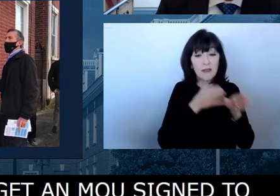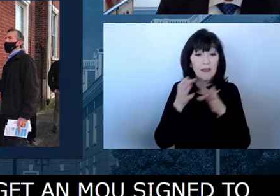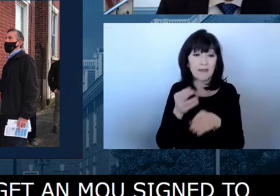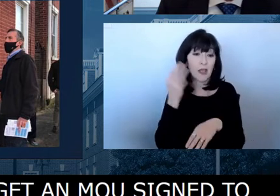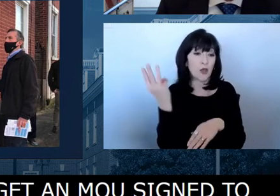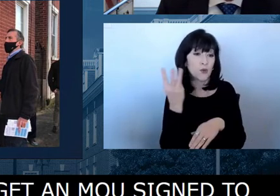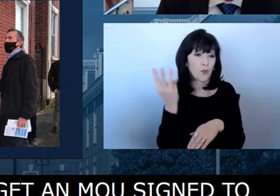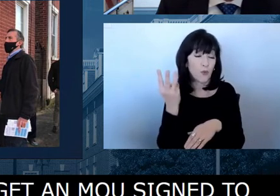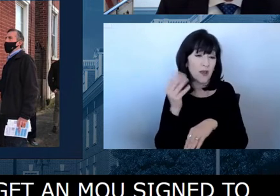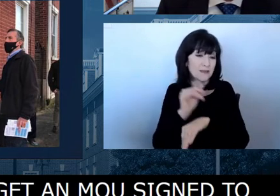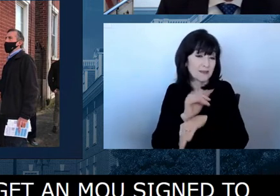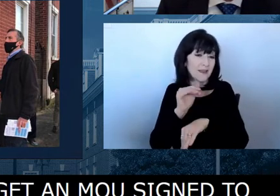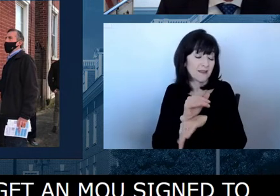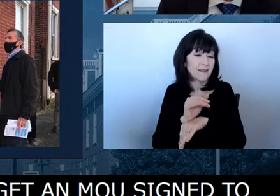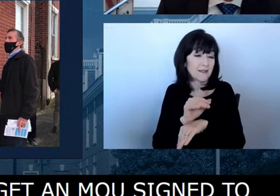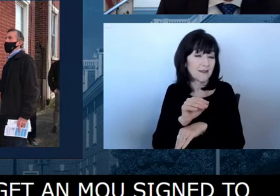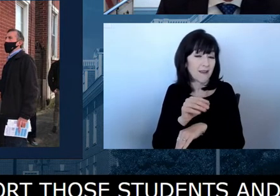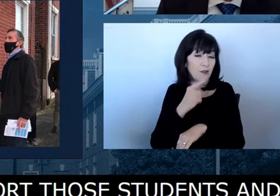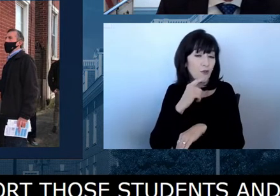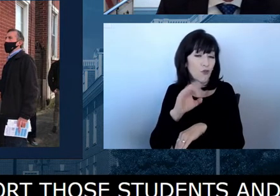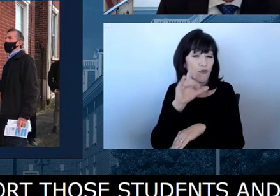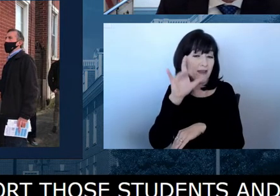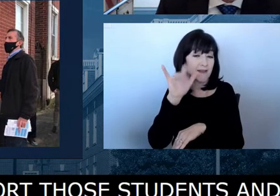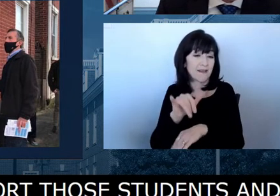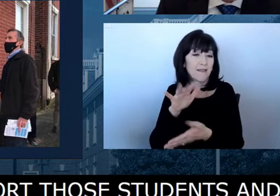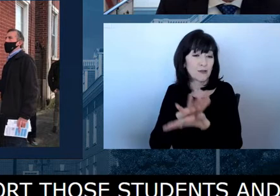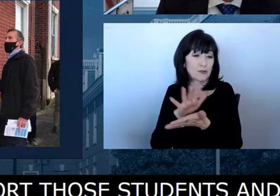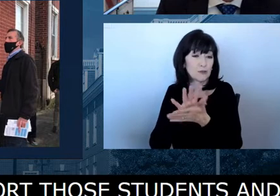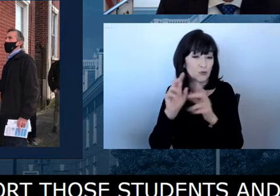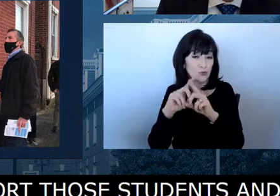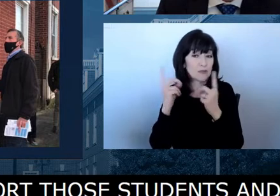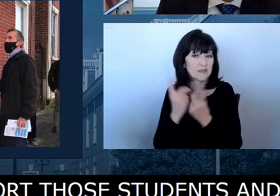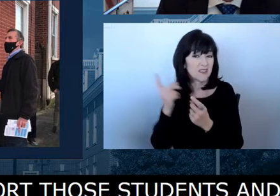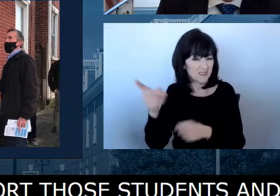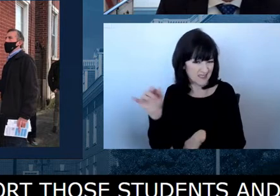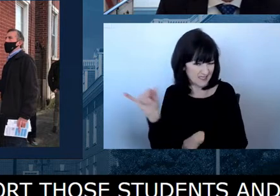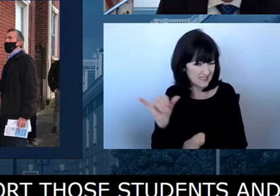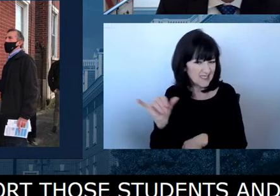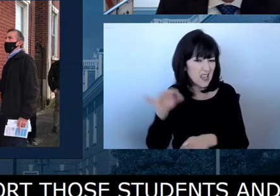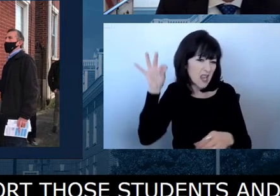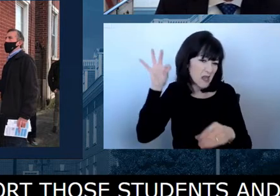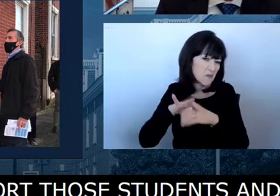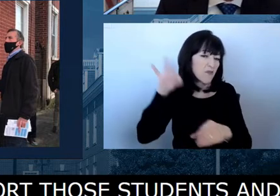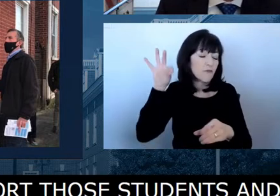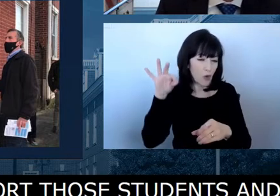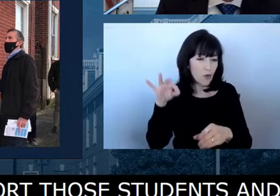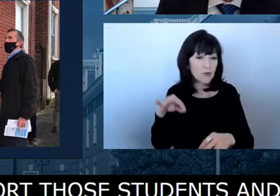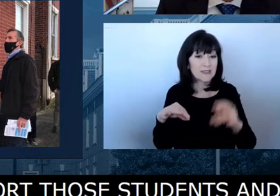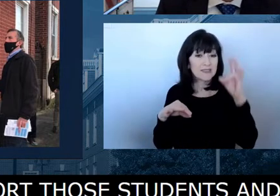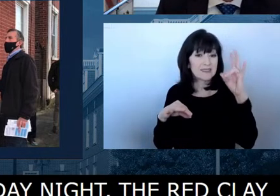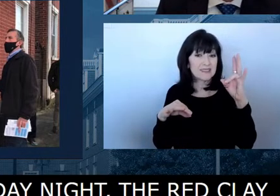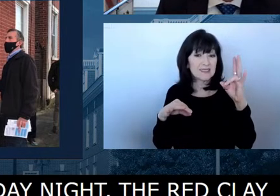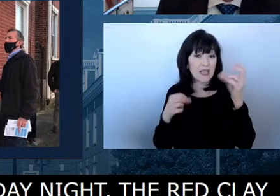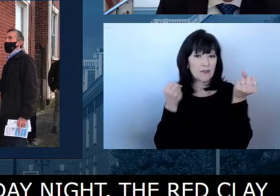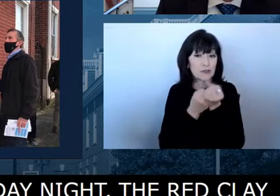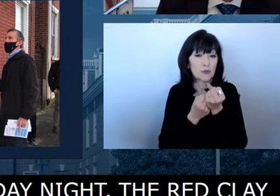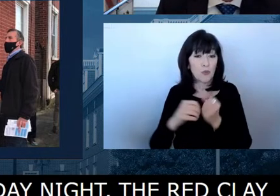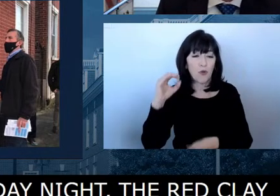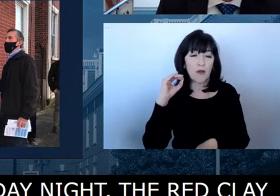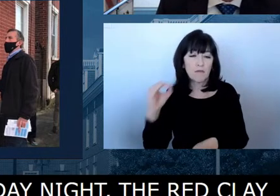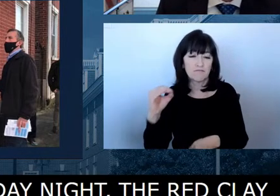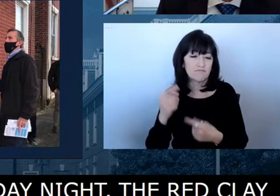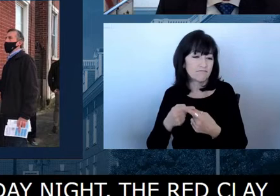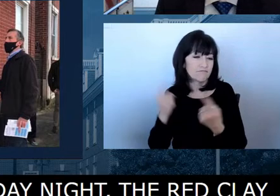the Red Clay school, uh, board followed with a unanimous supportive vote, seven to O to also, um, move